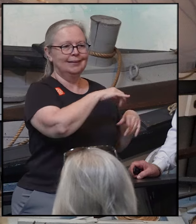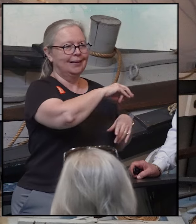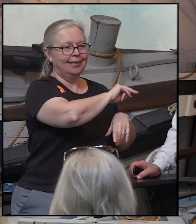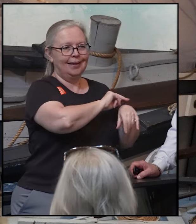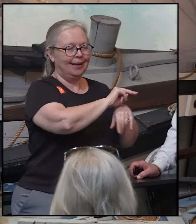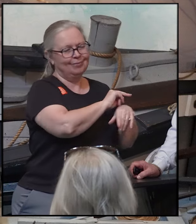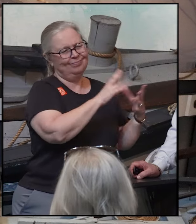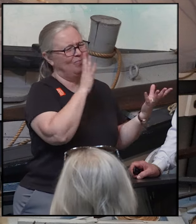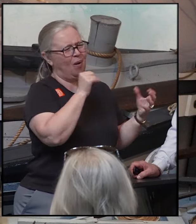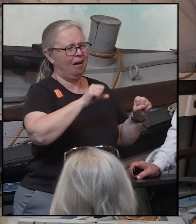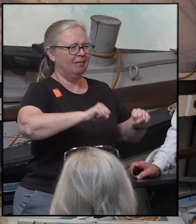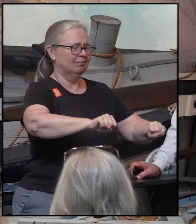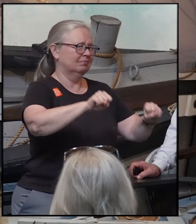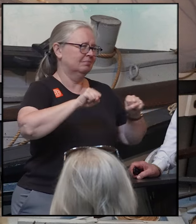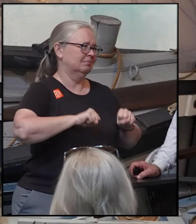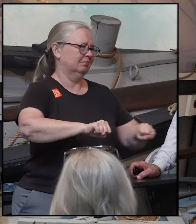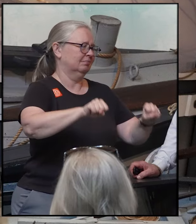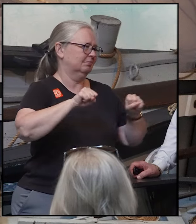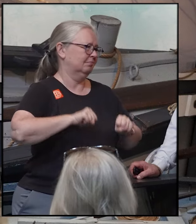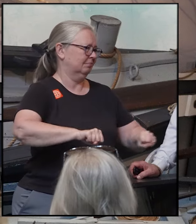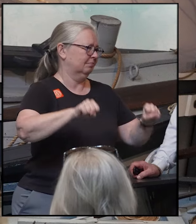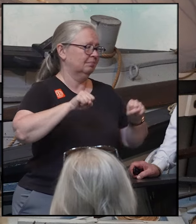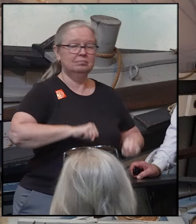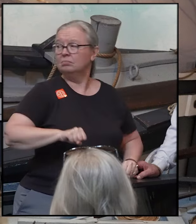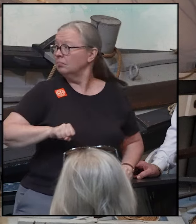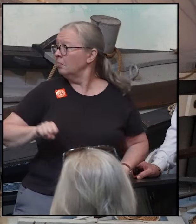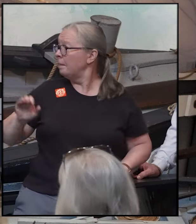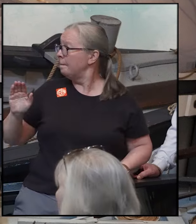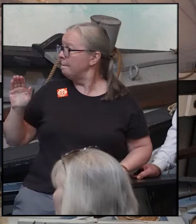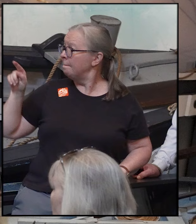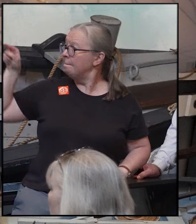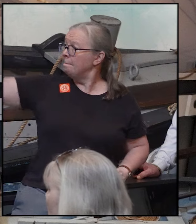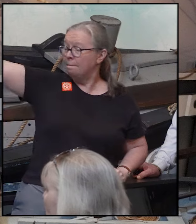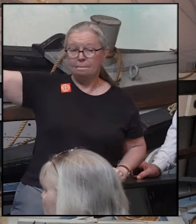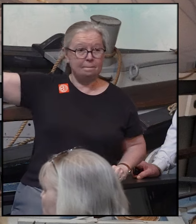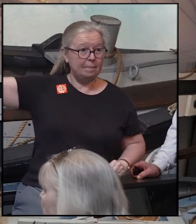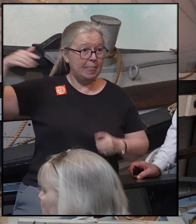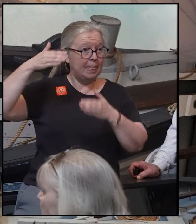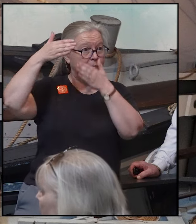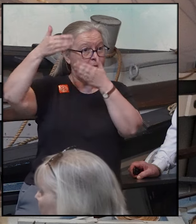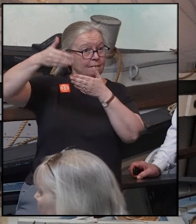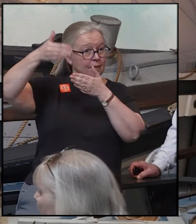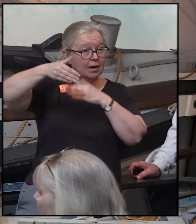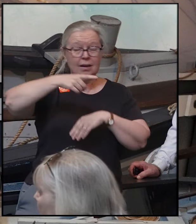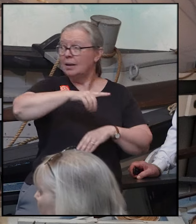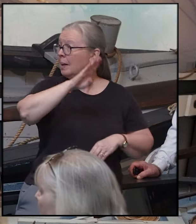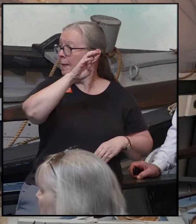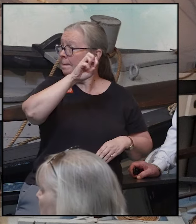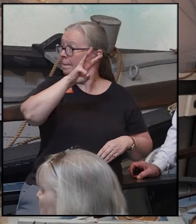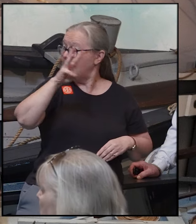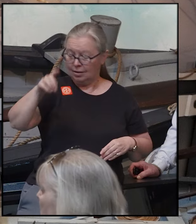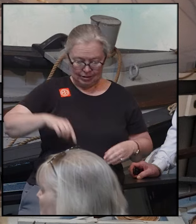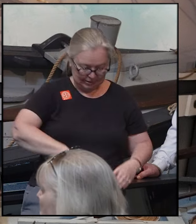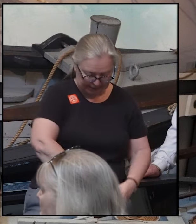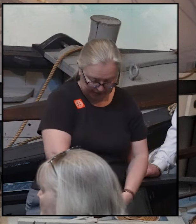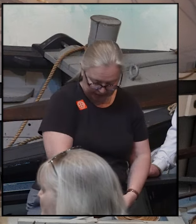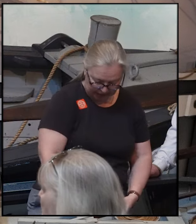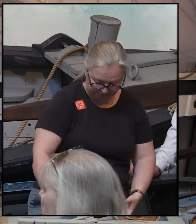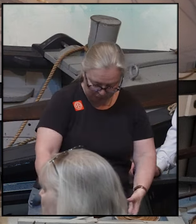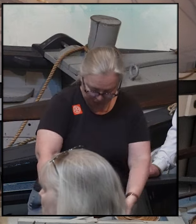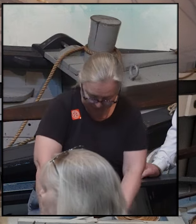why not just row it? Up in the bow is going to be the harpooner, and there's a cutout up there to help him steady himself.